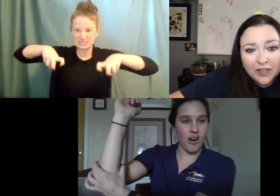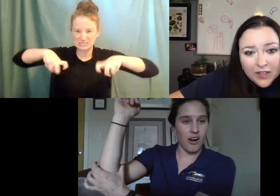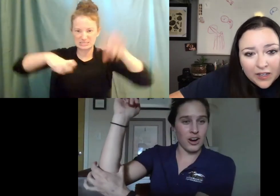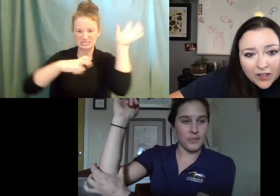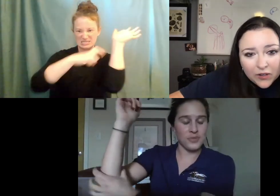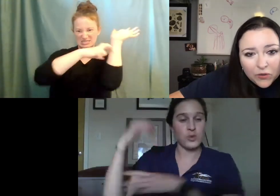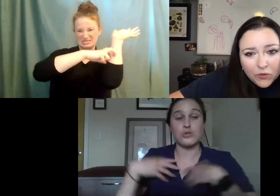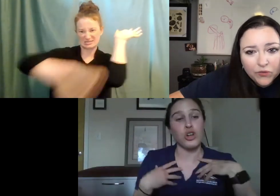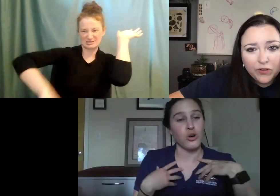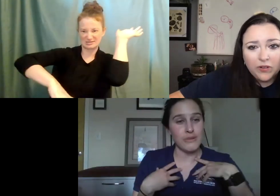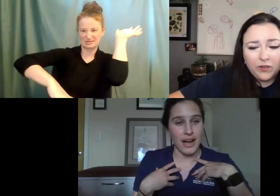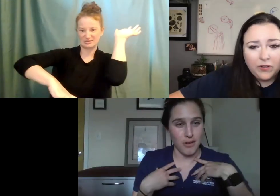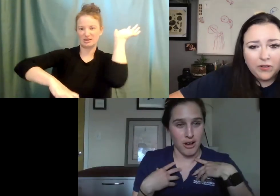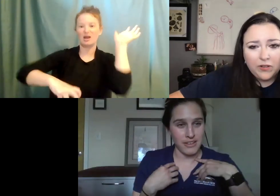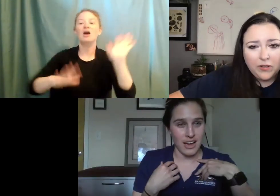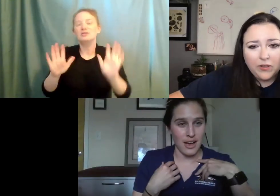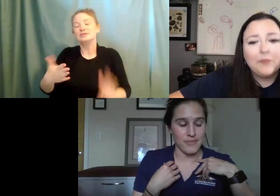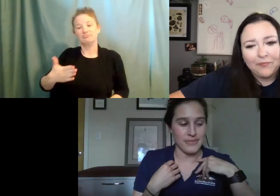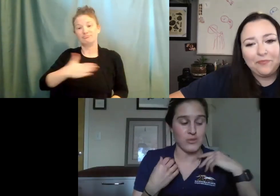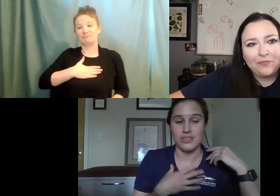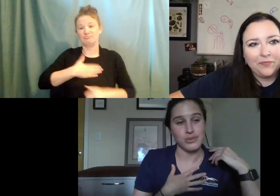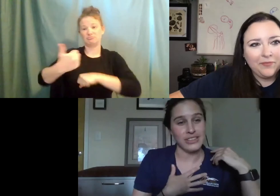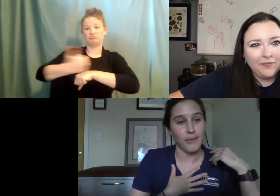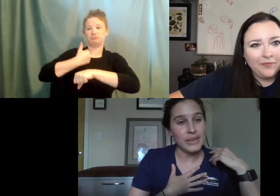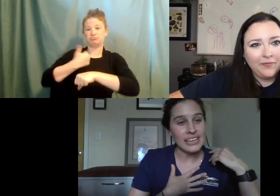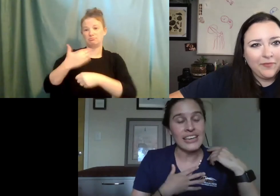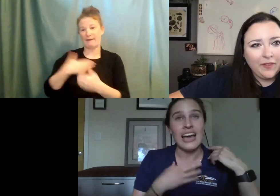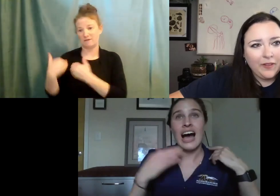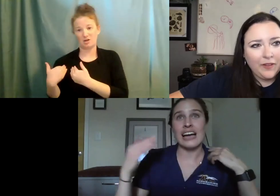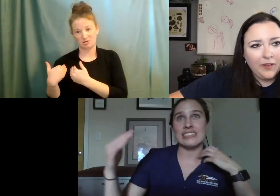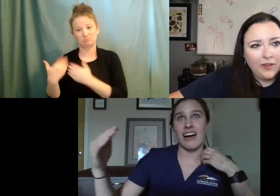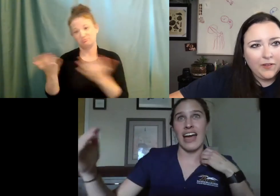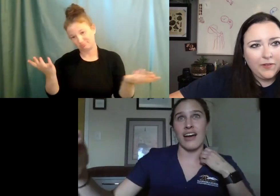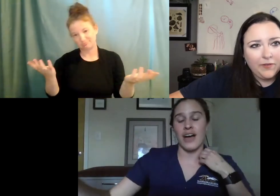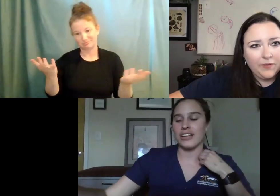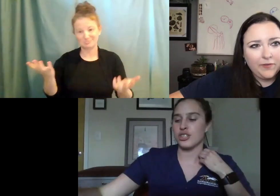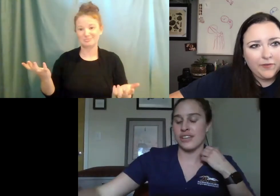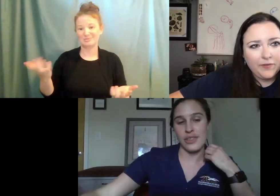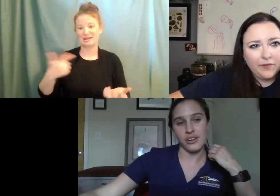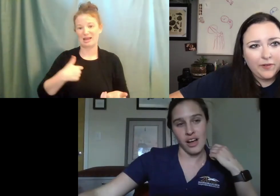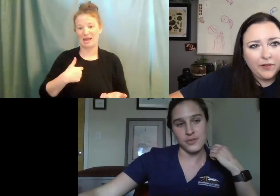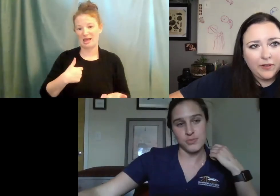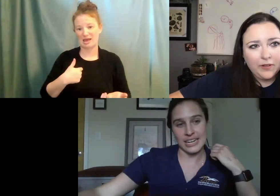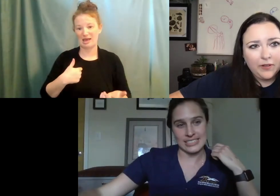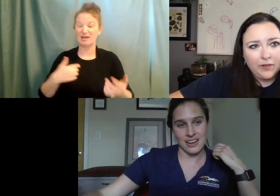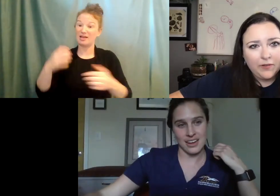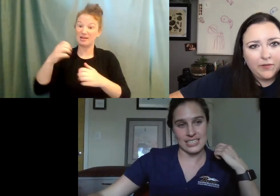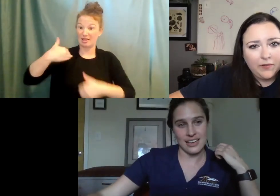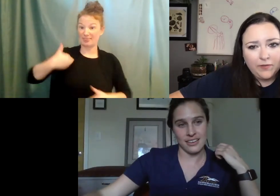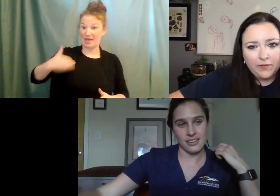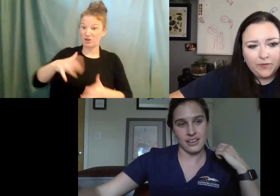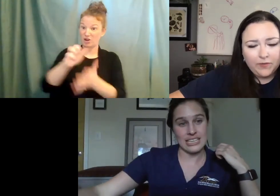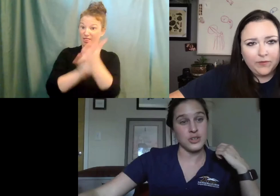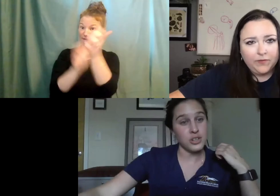in the arm, which was totally my fault. Um, that was completely on me. I did not have, I took leather gloves, but I did